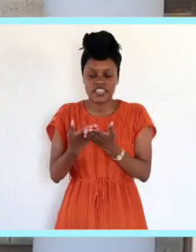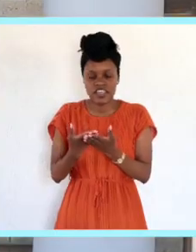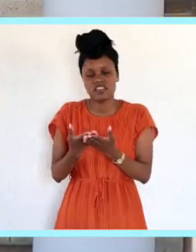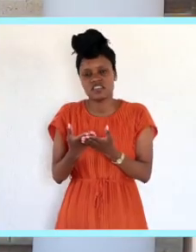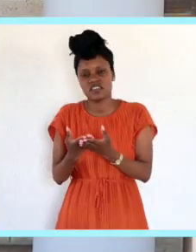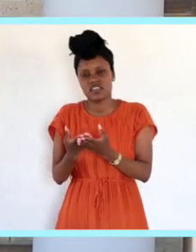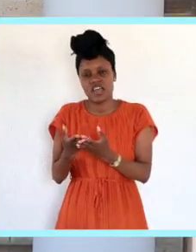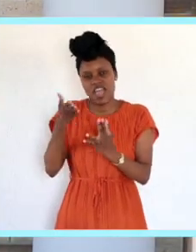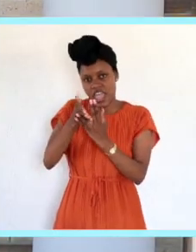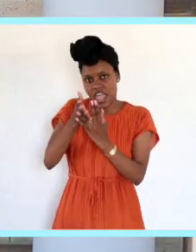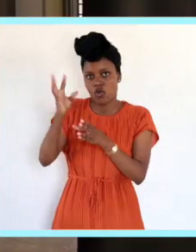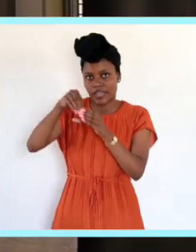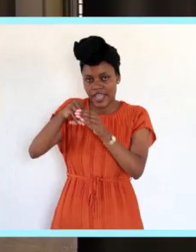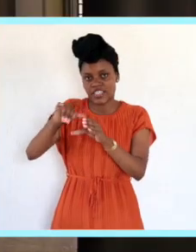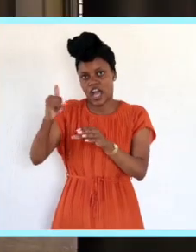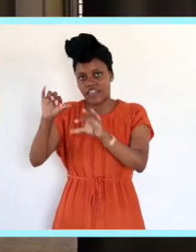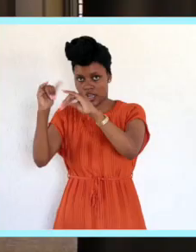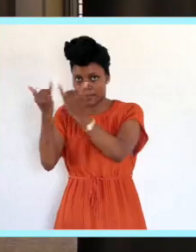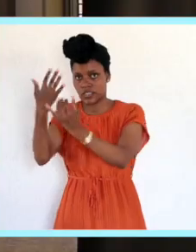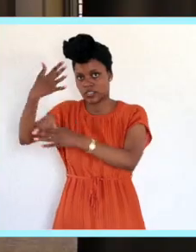easily adaptable to the industry.